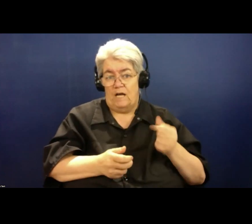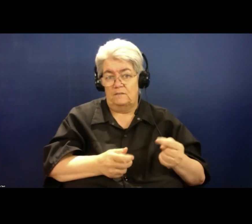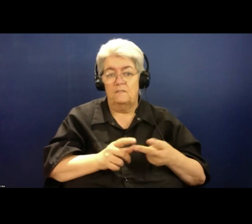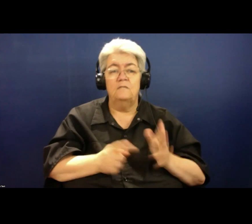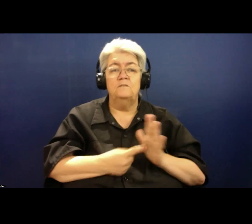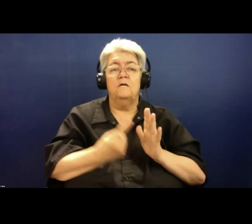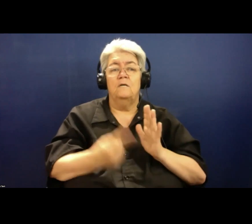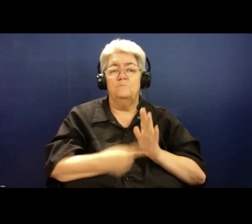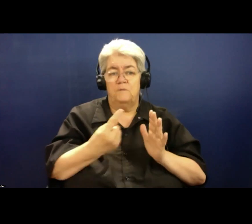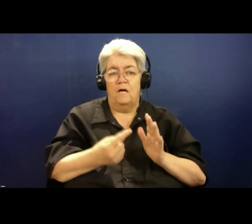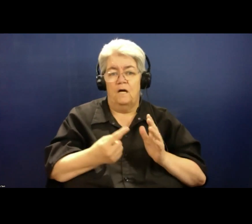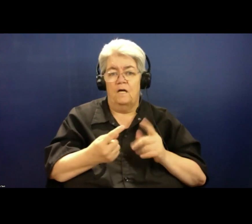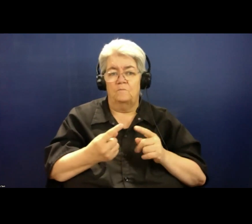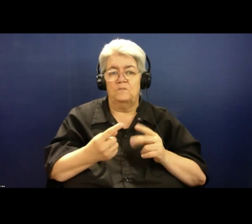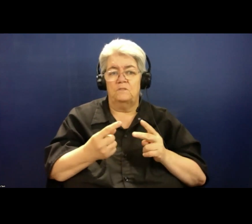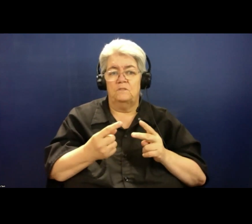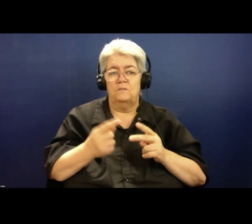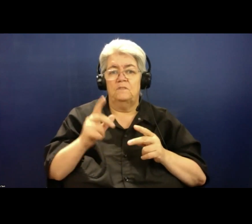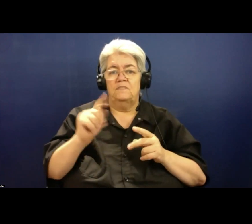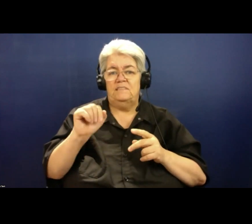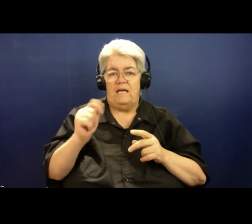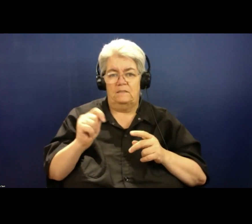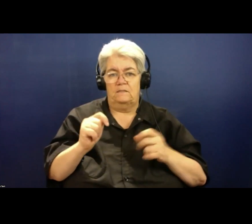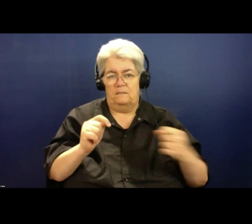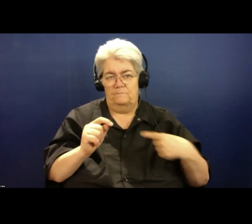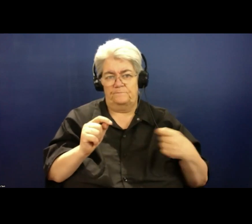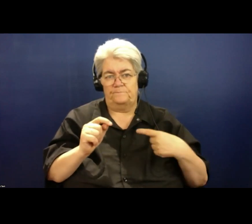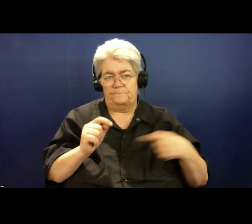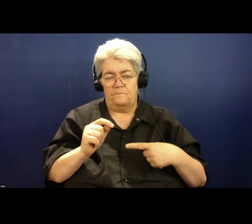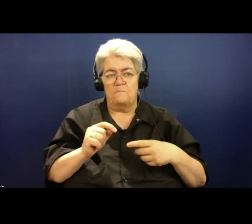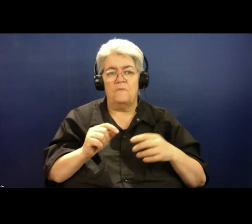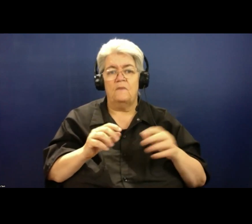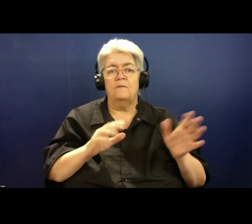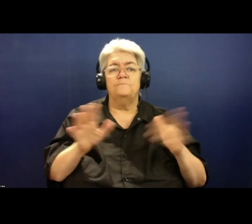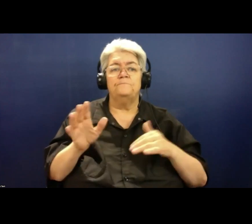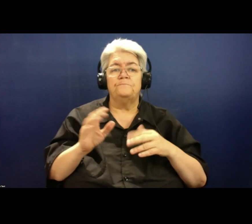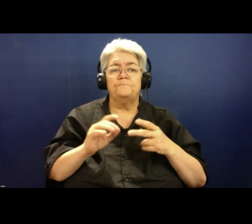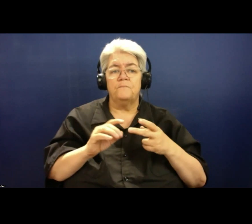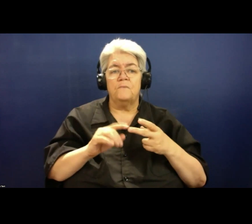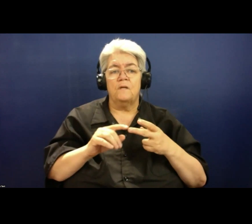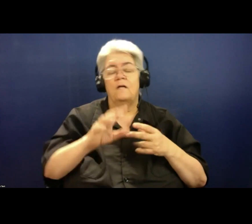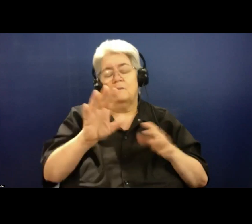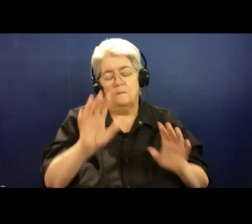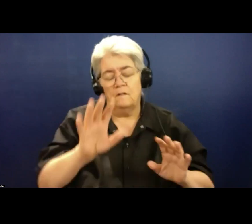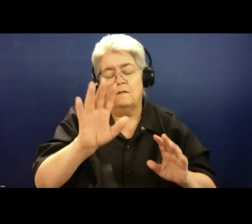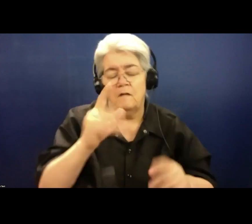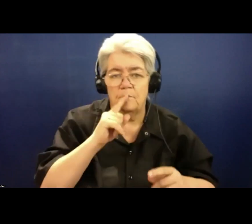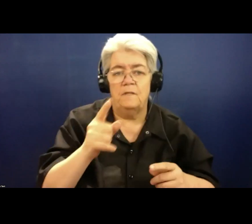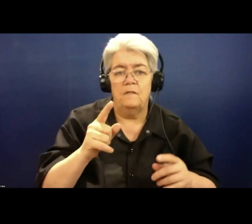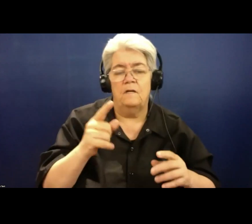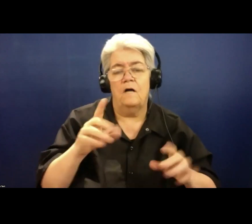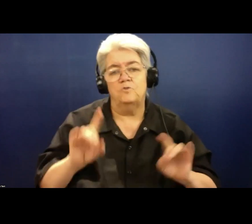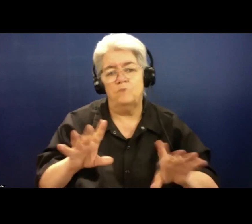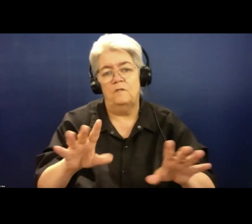texts. We weren't operating 24-7 on text. Today, three years later, I should make an Australian point here.